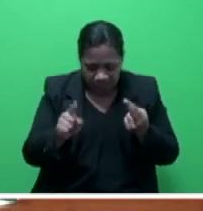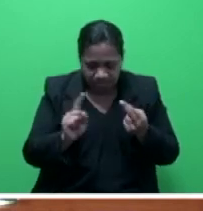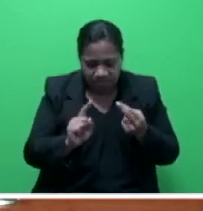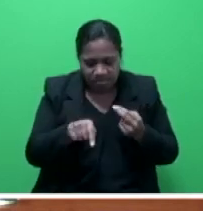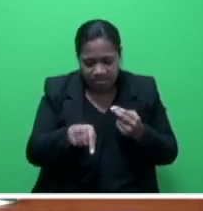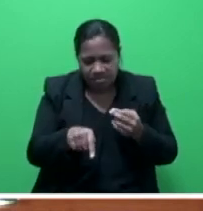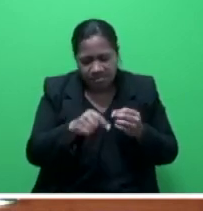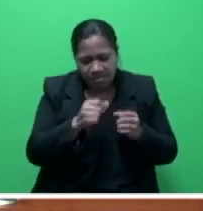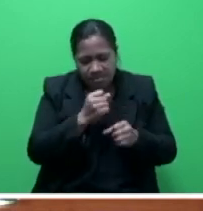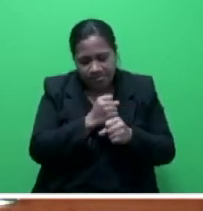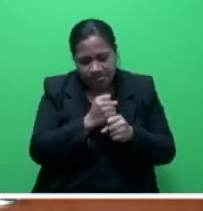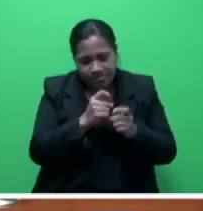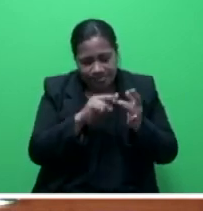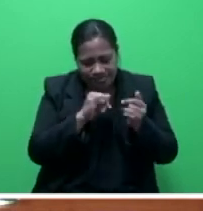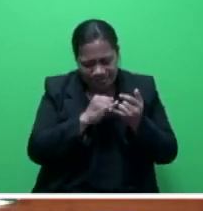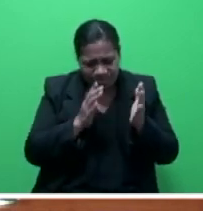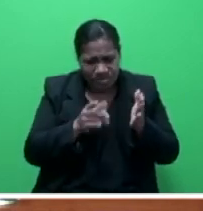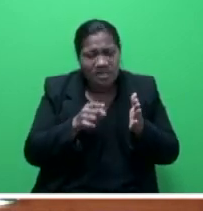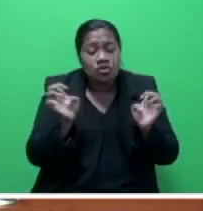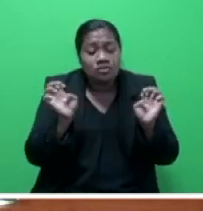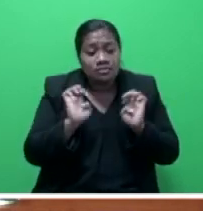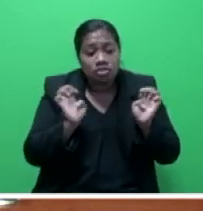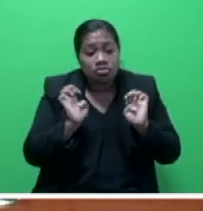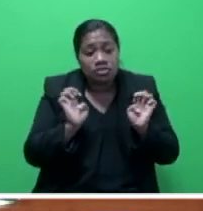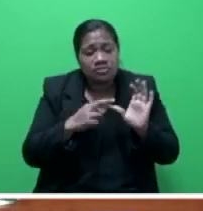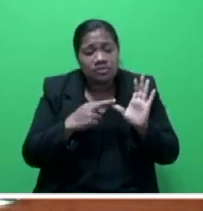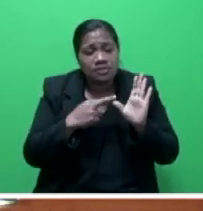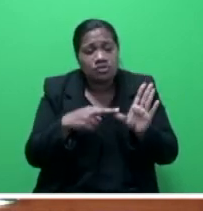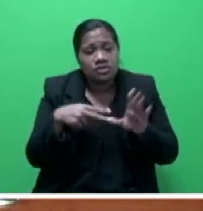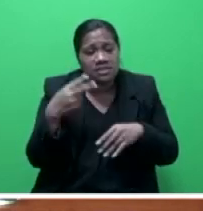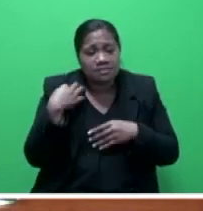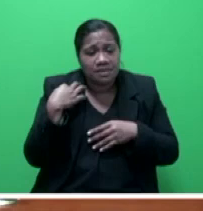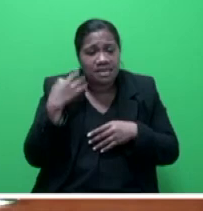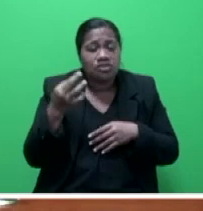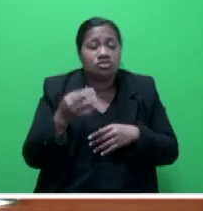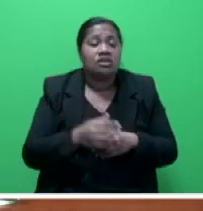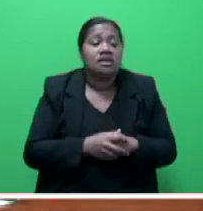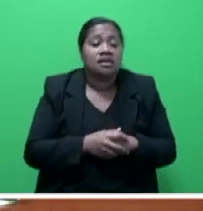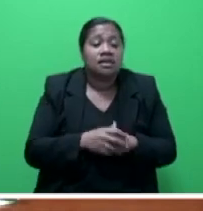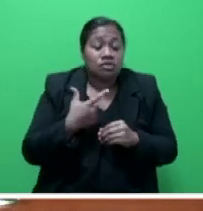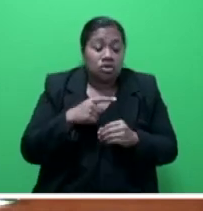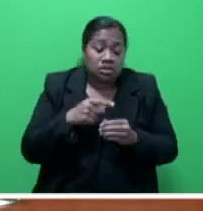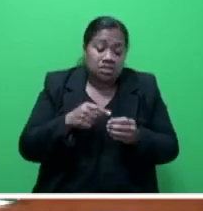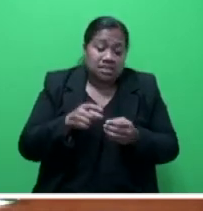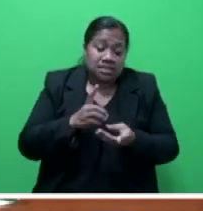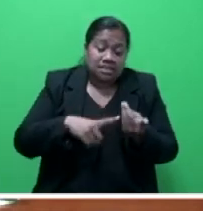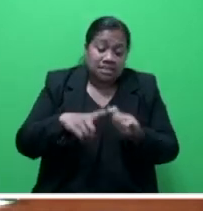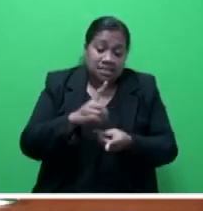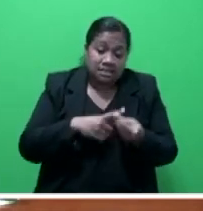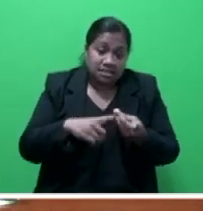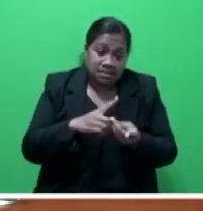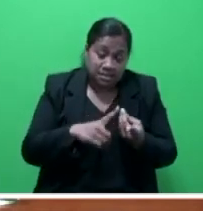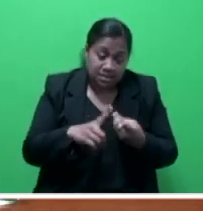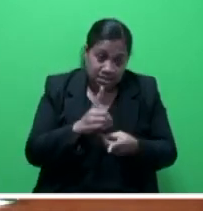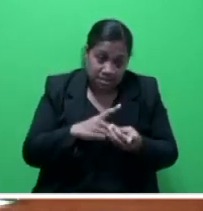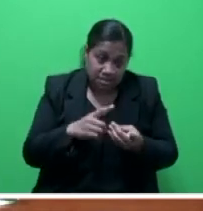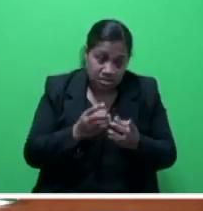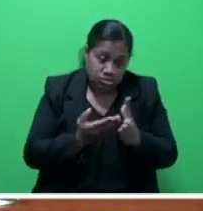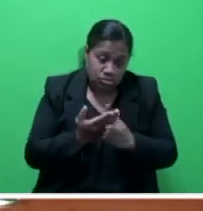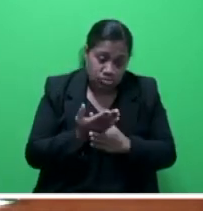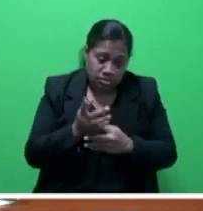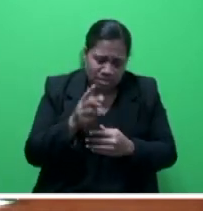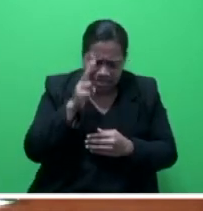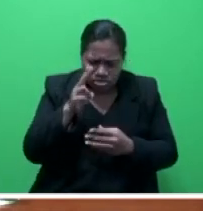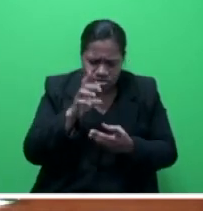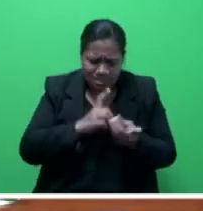bodies. For example, the emergency response application, which was used during the disaster through the National Disaster Management Office.